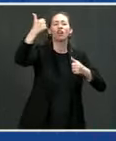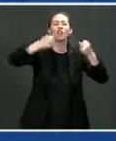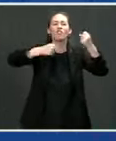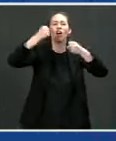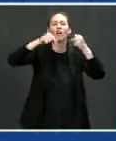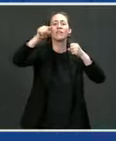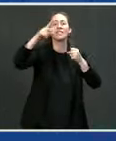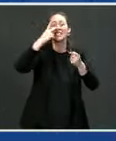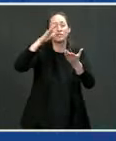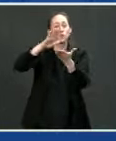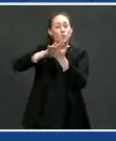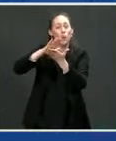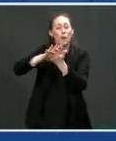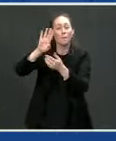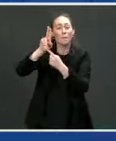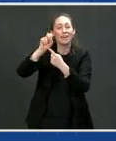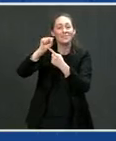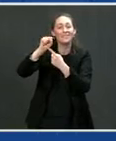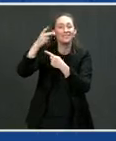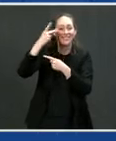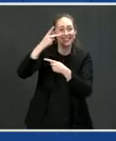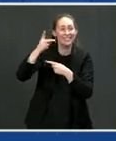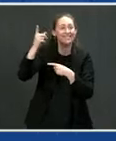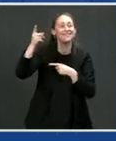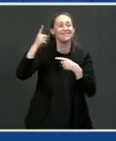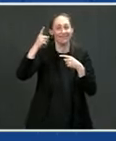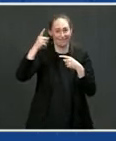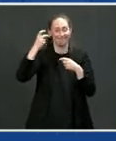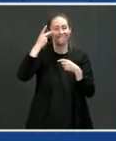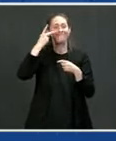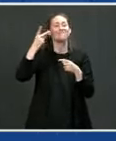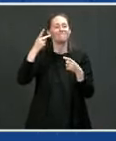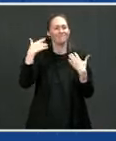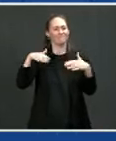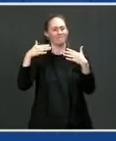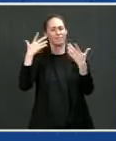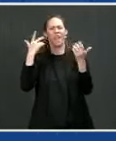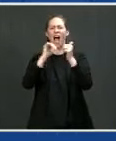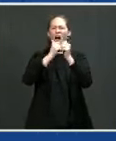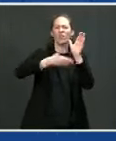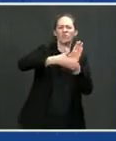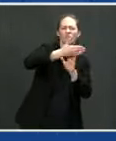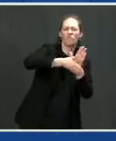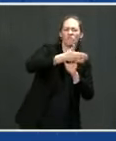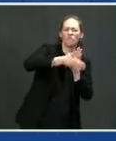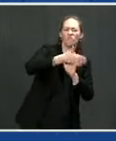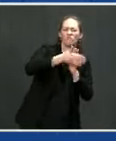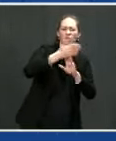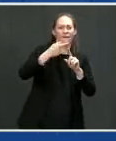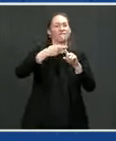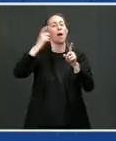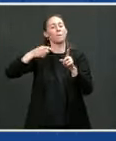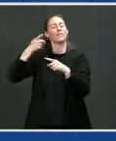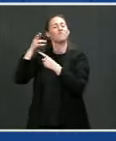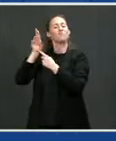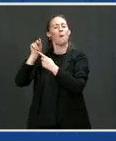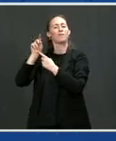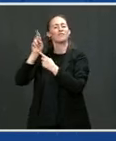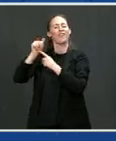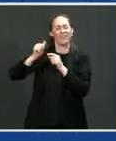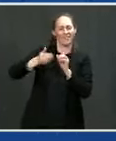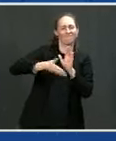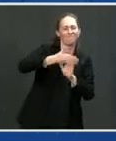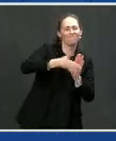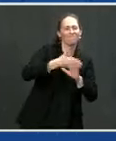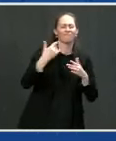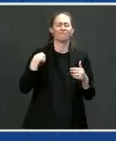partner bakes. And you see that decal on the windshield powered by Proterra. We're very proud to partner with Daimler on that program. I'd like